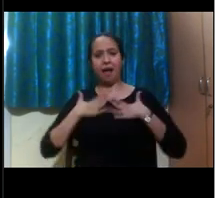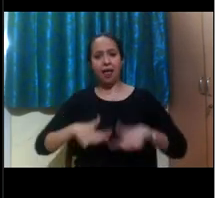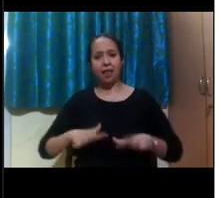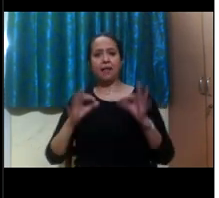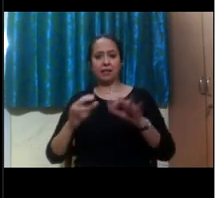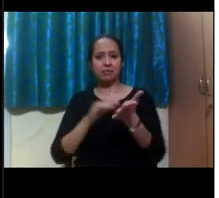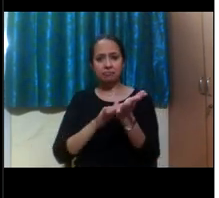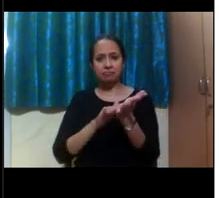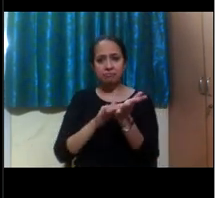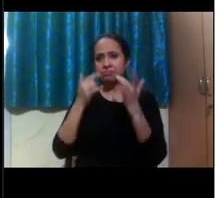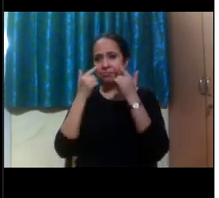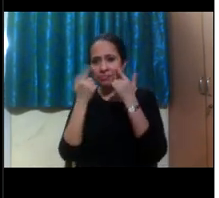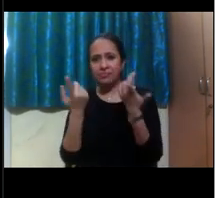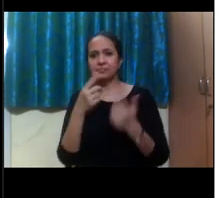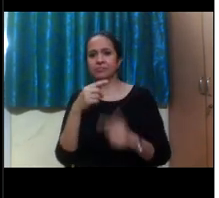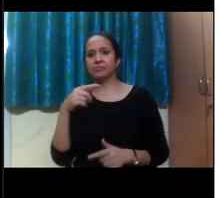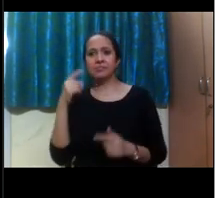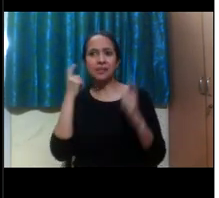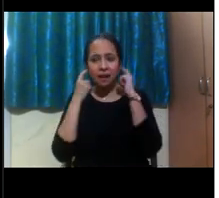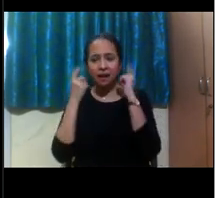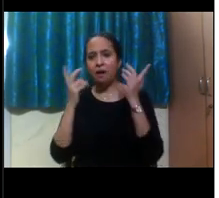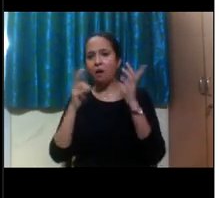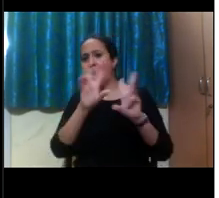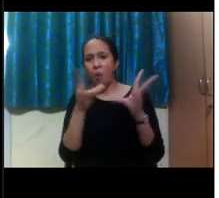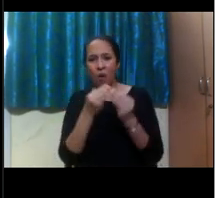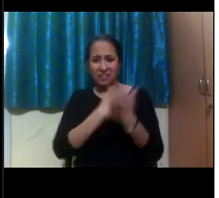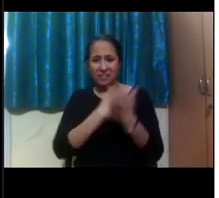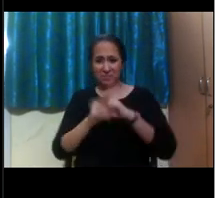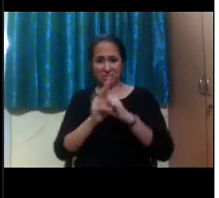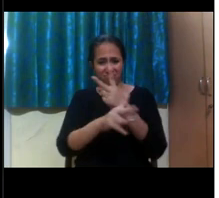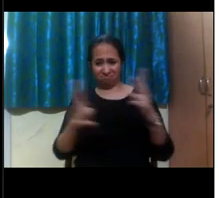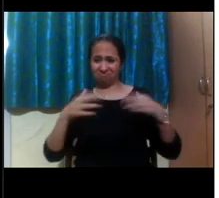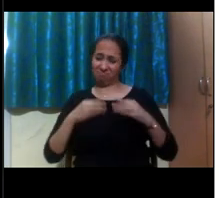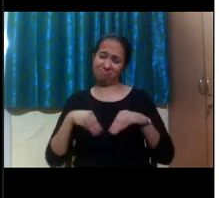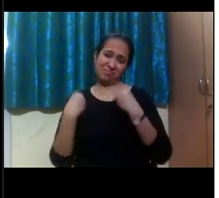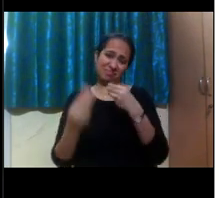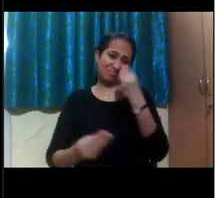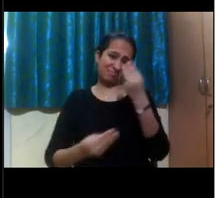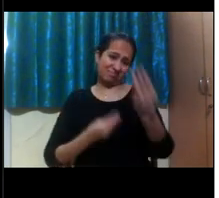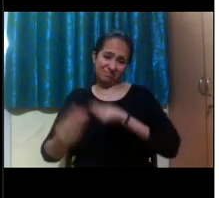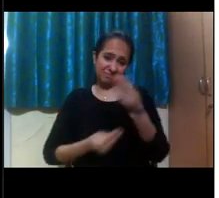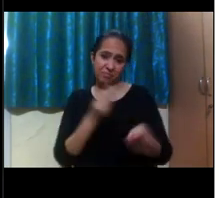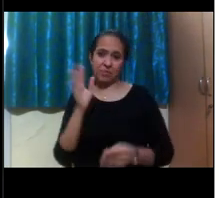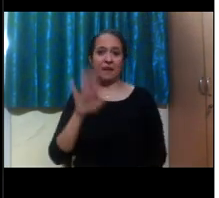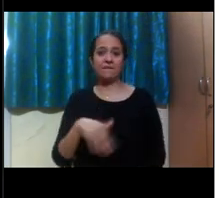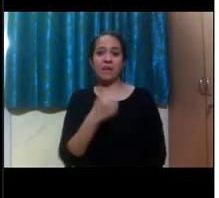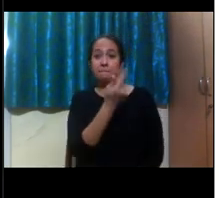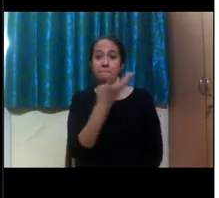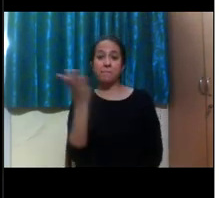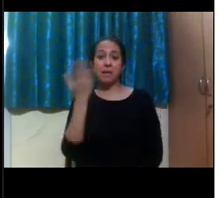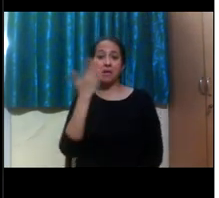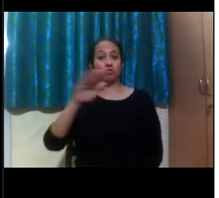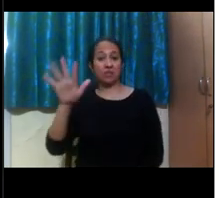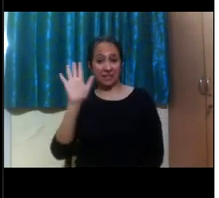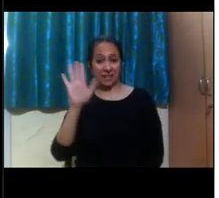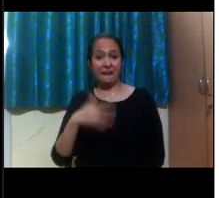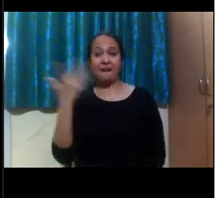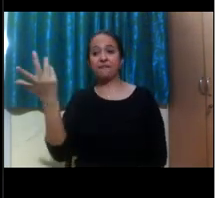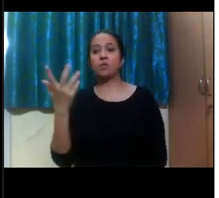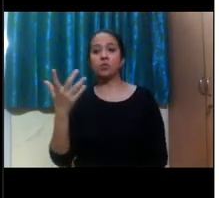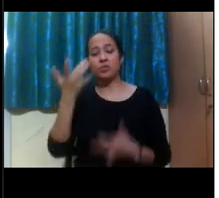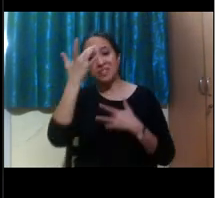also learning disabilities, processing difficulties. We have several students who are in recovery, remission from cancer,